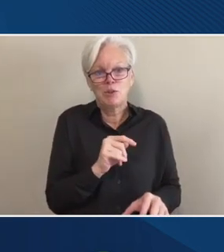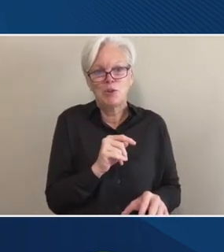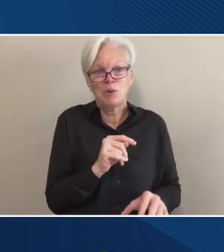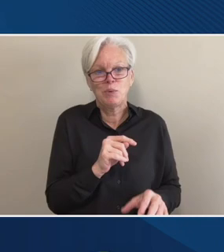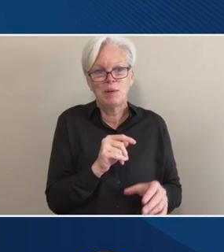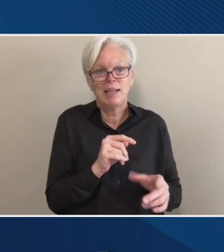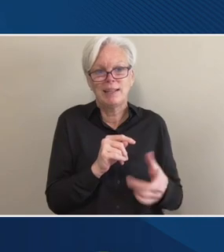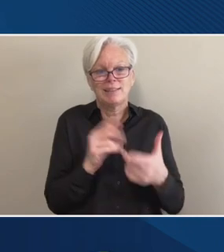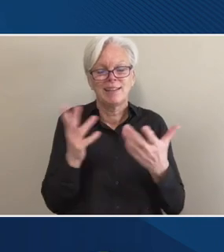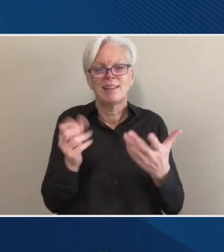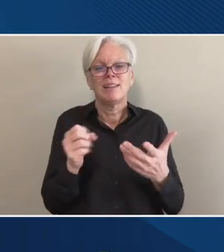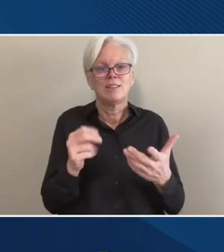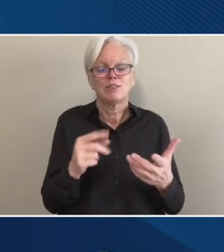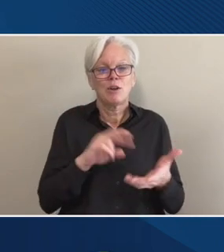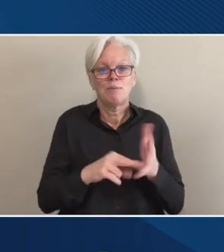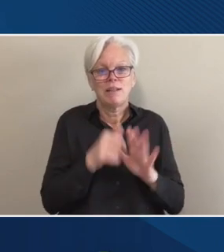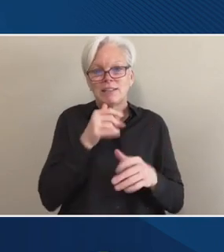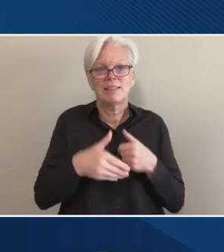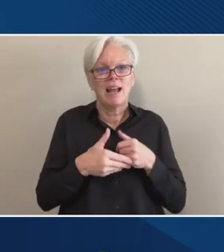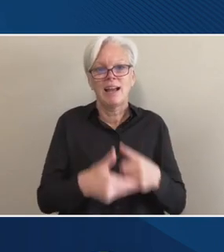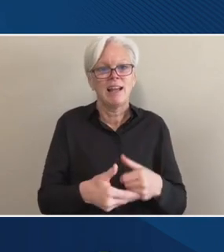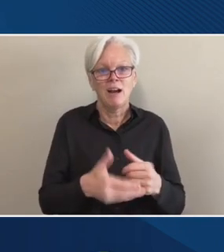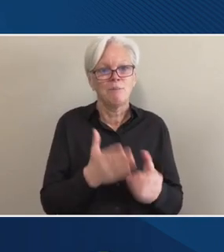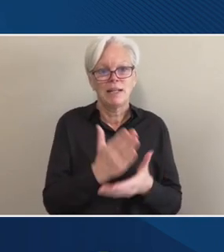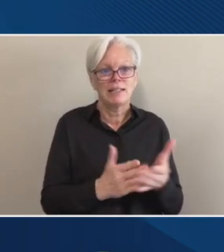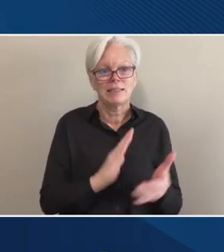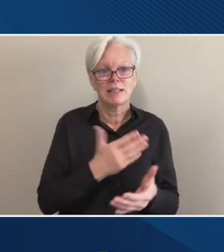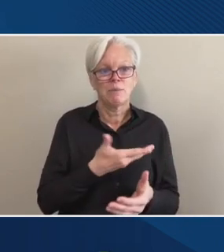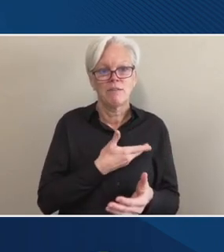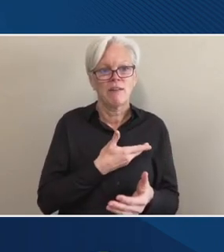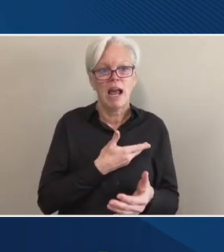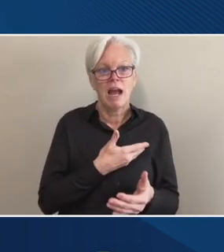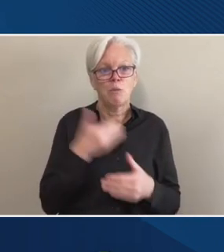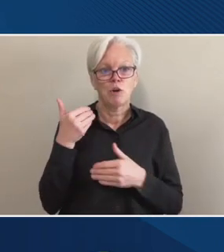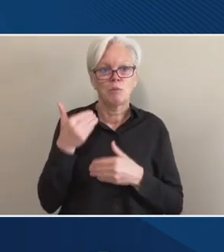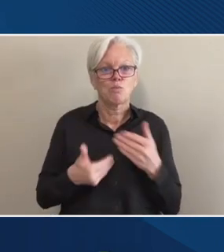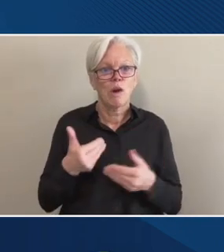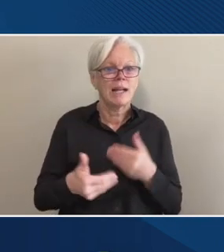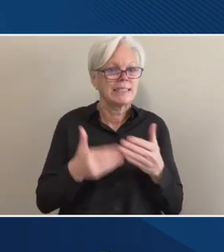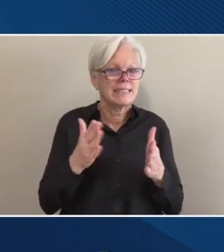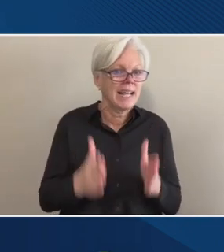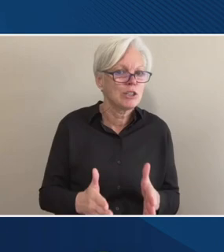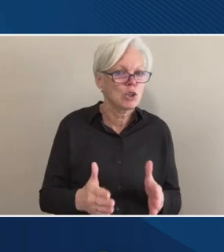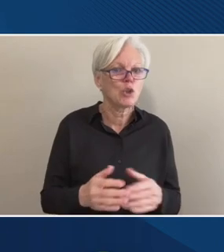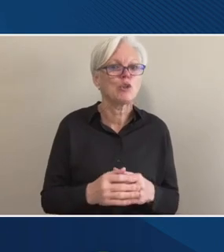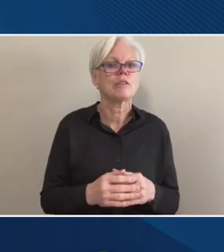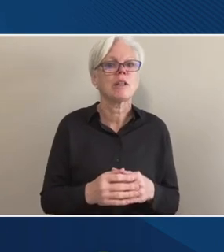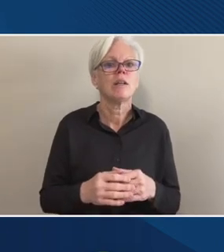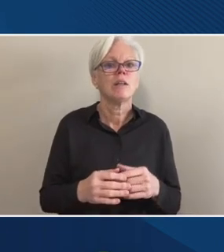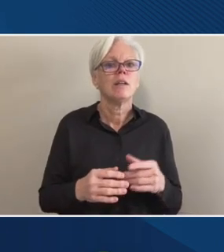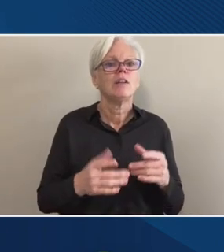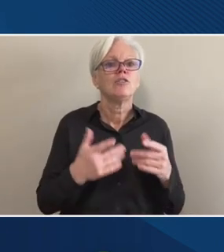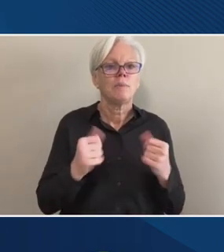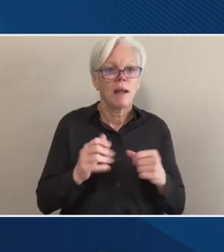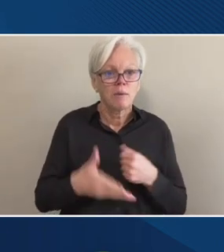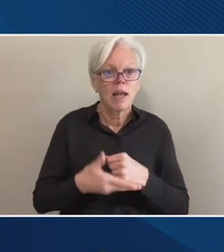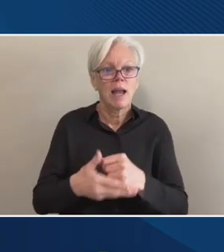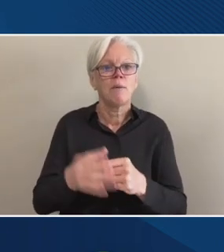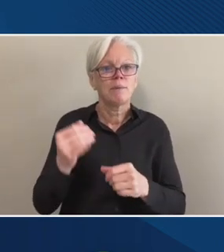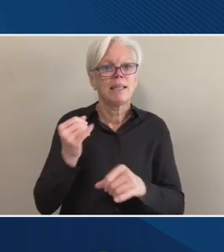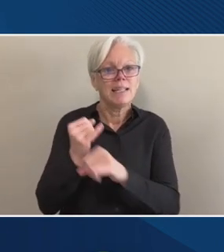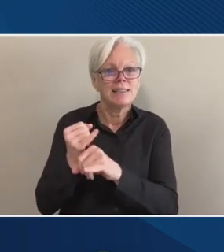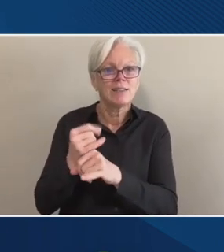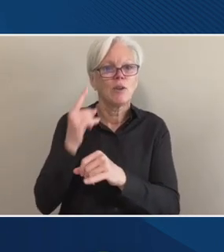really helping some of our processors, I would call them, um, to be able to help the institution think through this. So